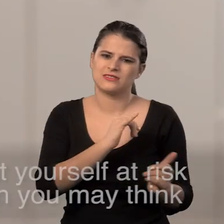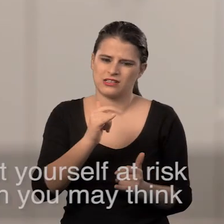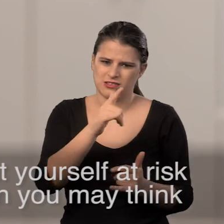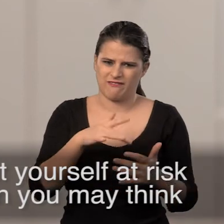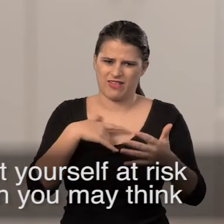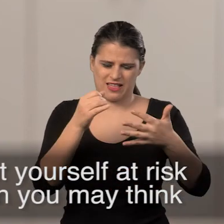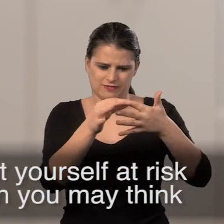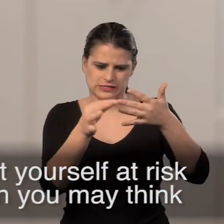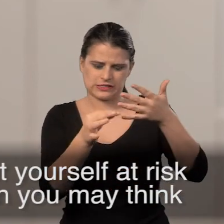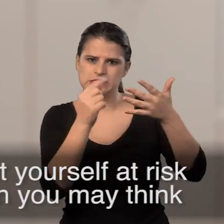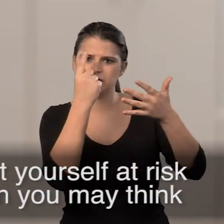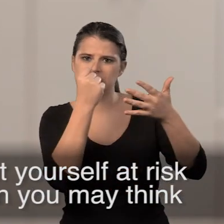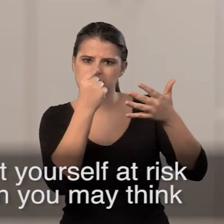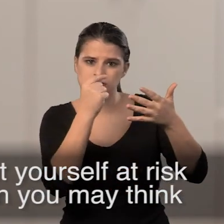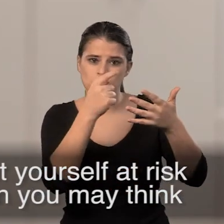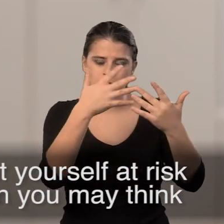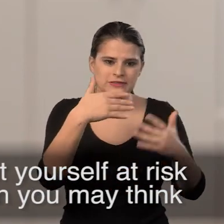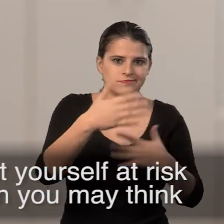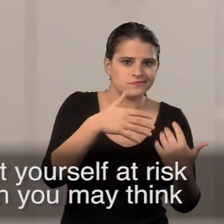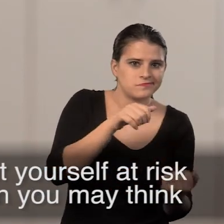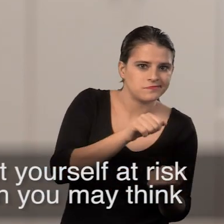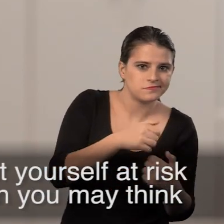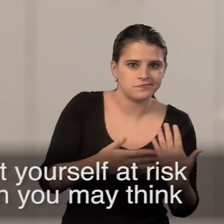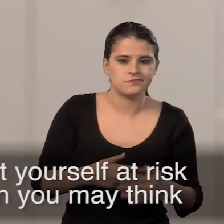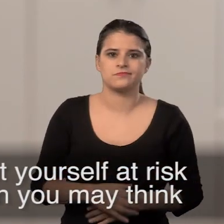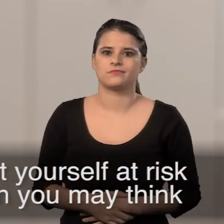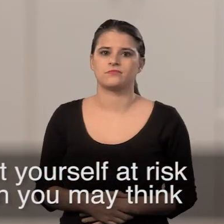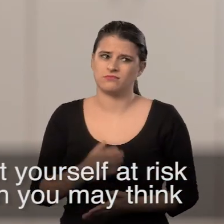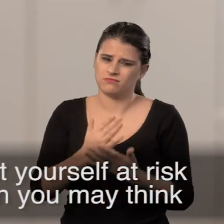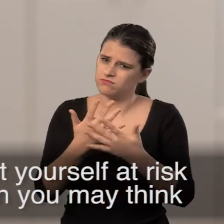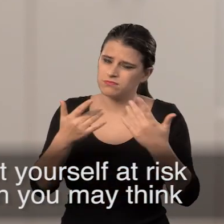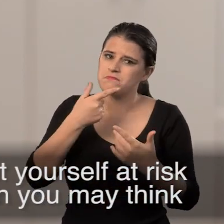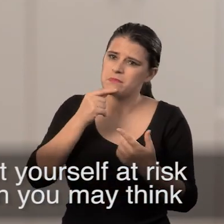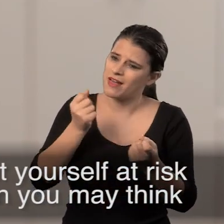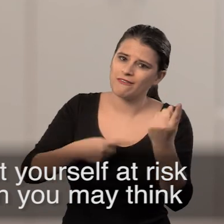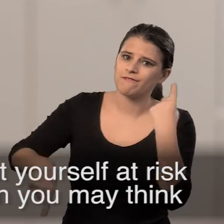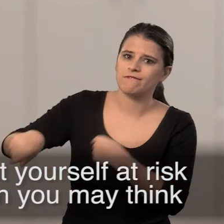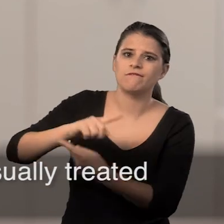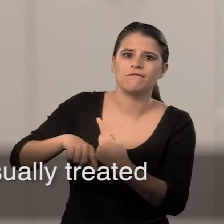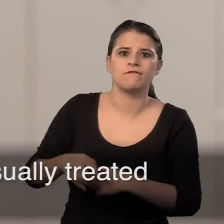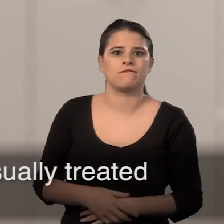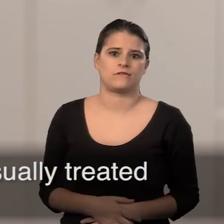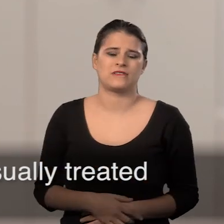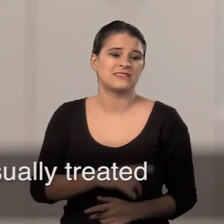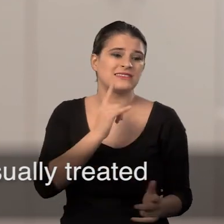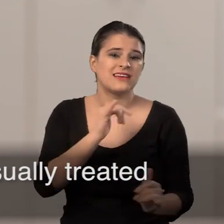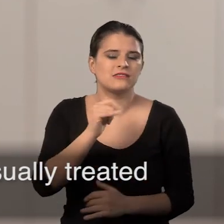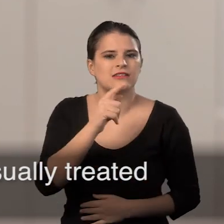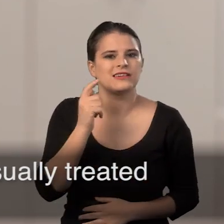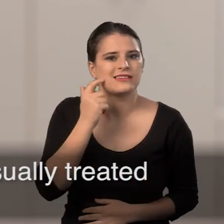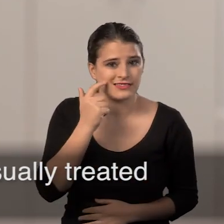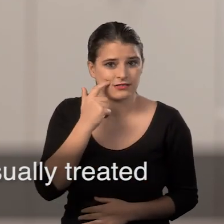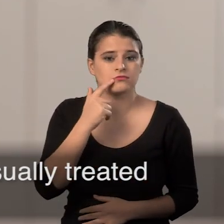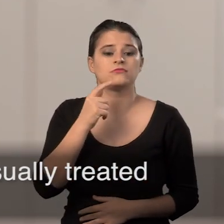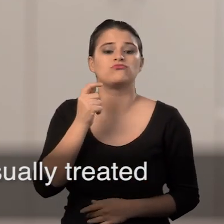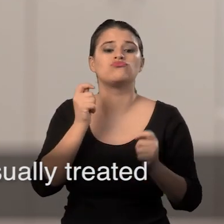Yes, if you have symptoms or have put yourself at risk of an STI, they're more common than you may think. It's very easy to test for